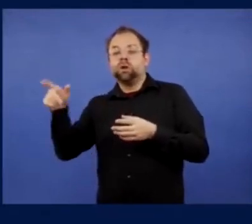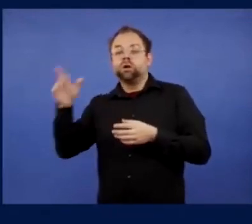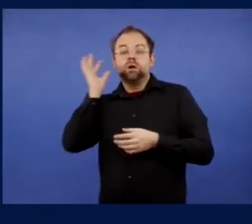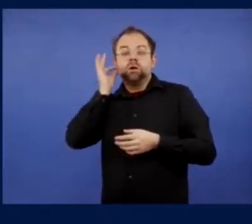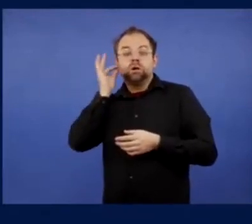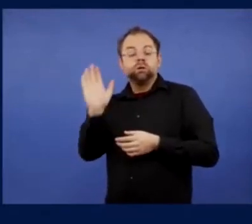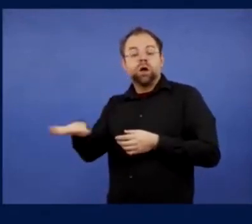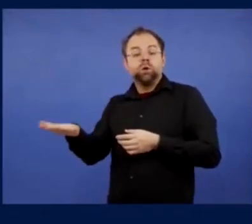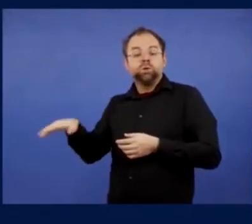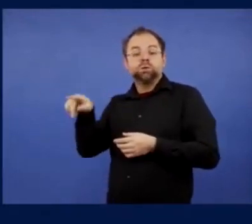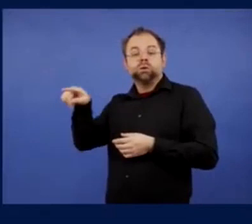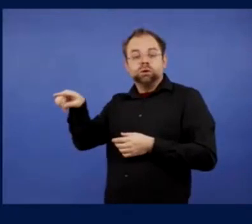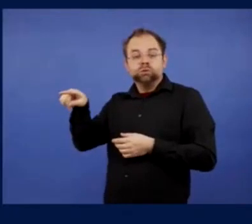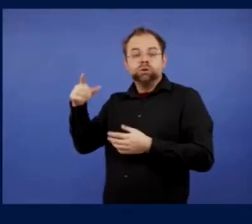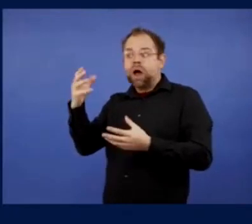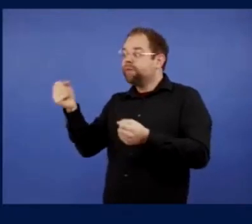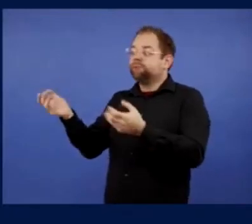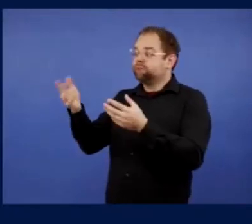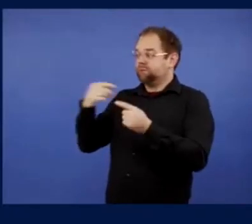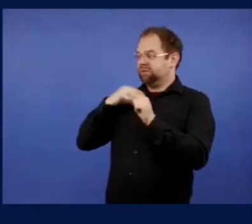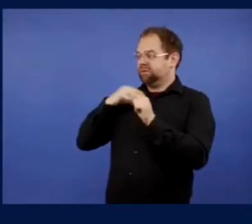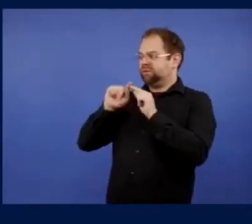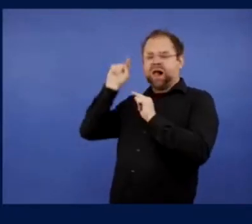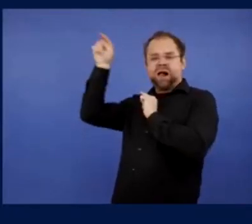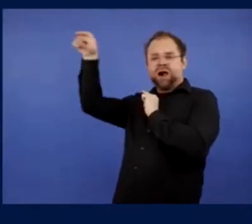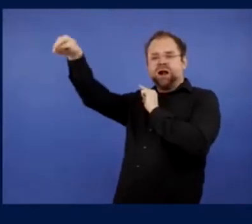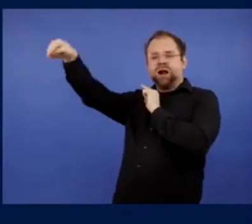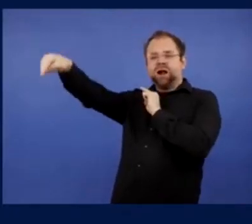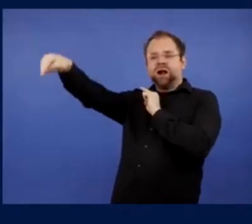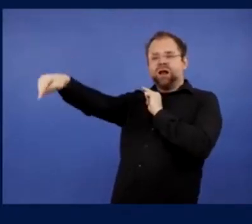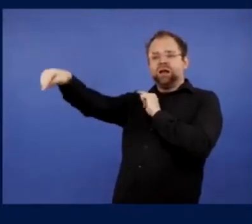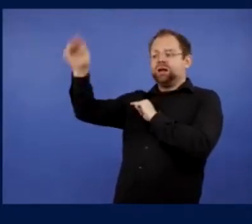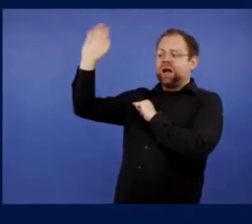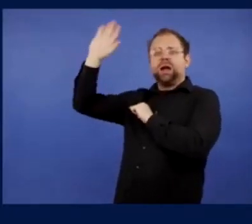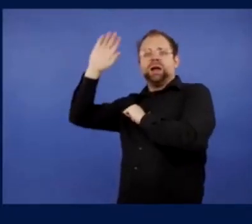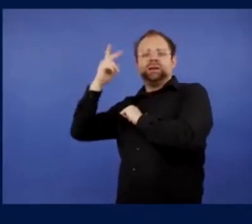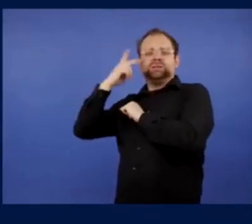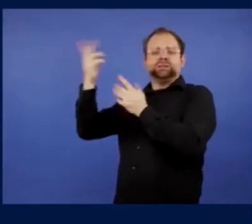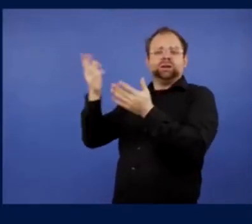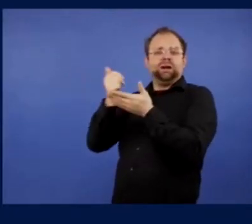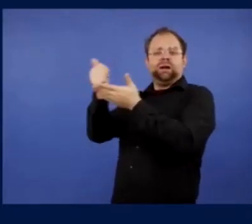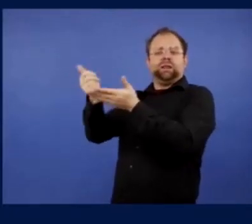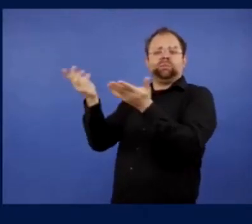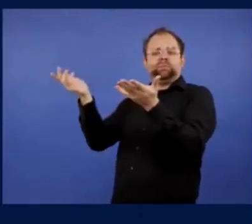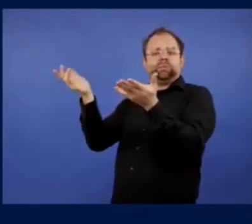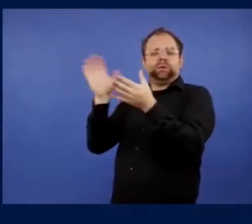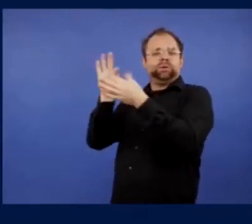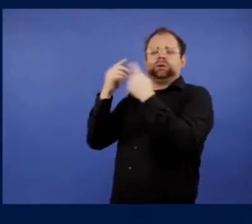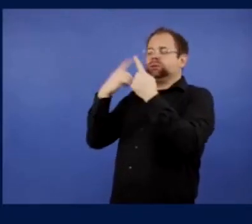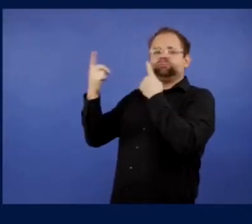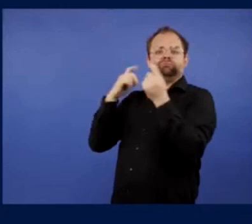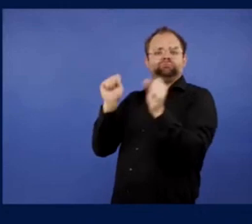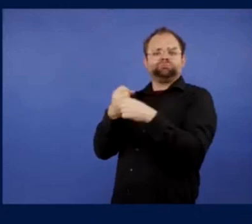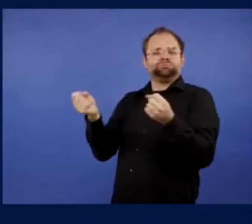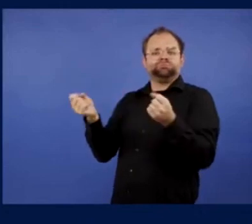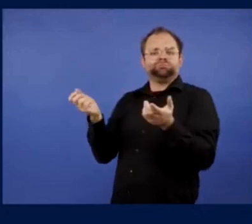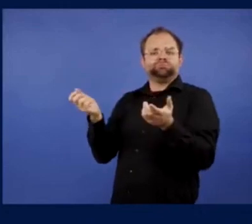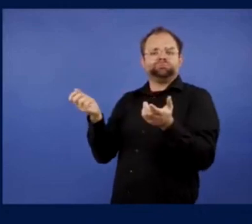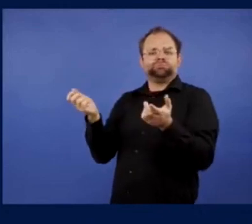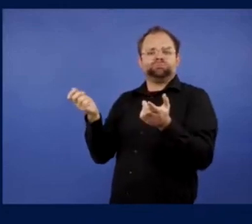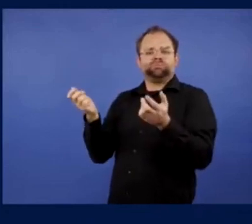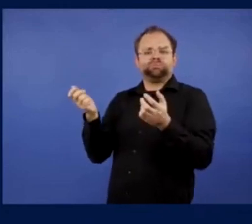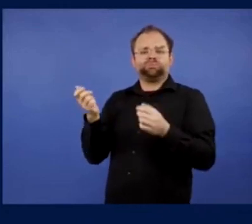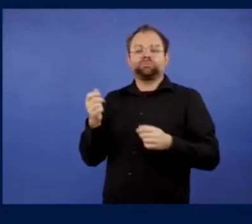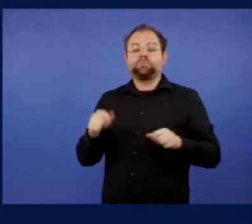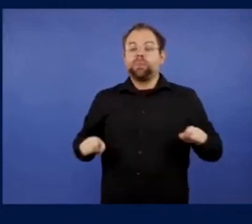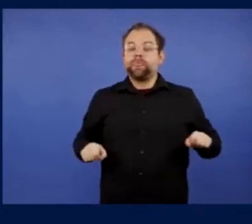It just, it just, it just, I find it absolutely unacceptable that in 2021, we have not got facilities